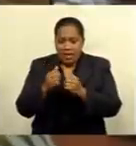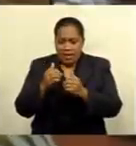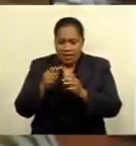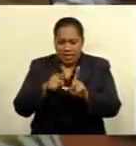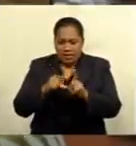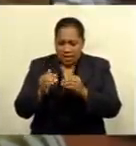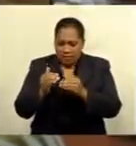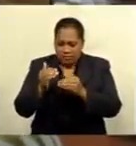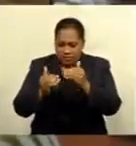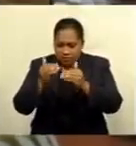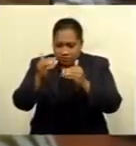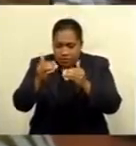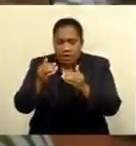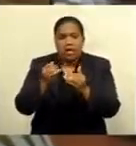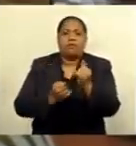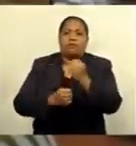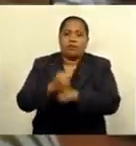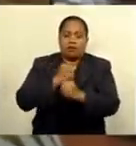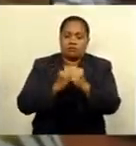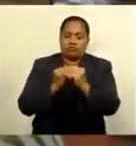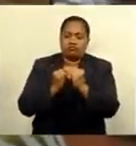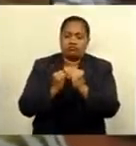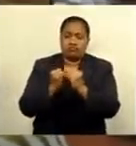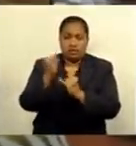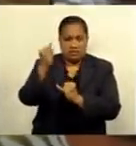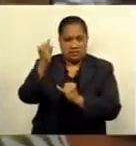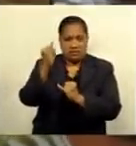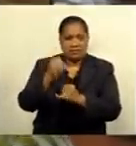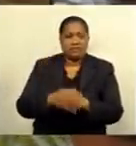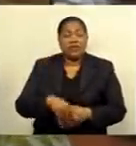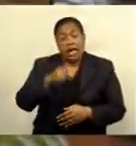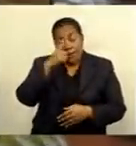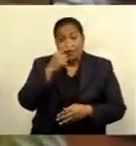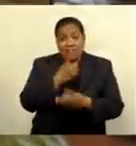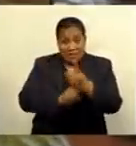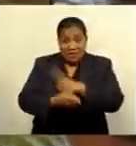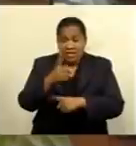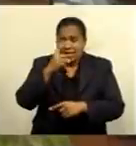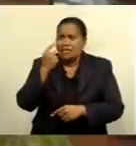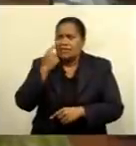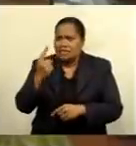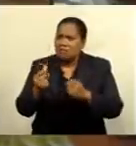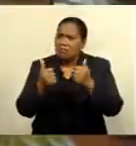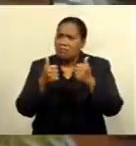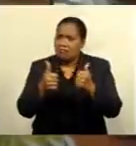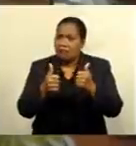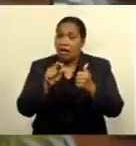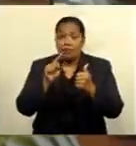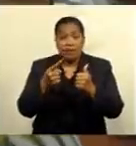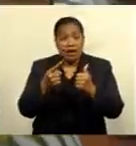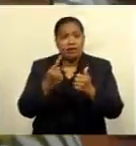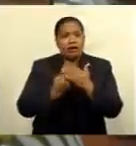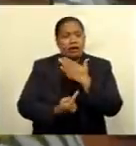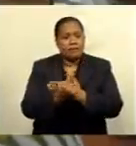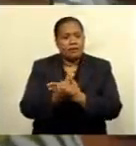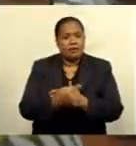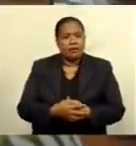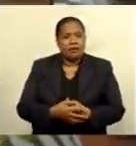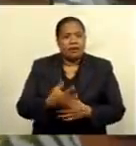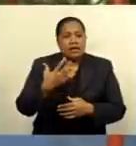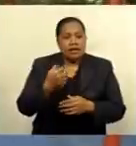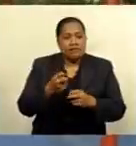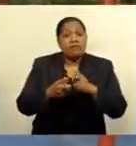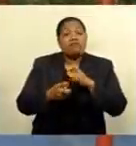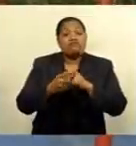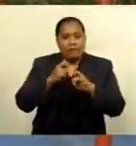biggest challenge because people with diabetes, they may still see okay, but they have very bad problems in the